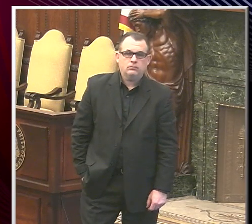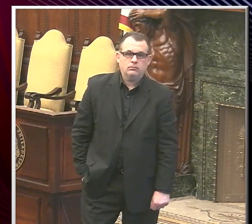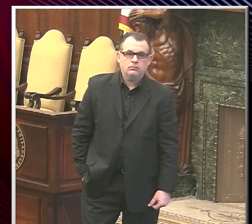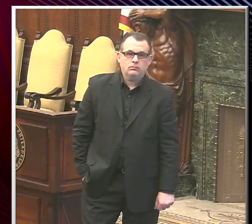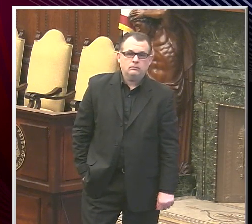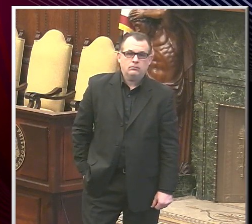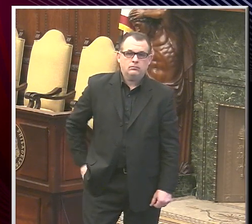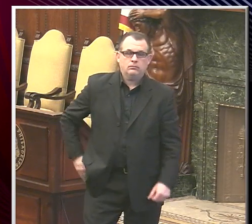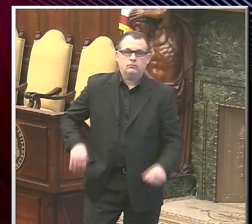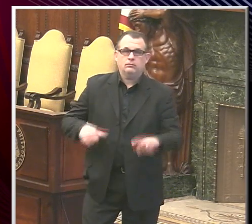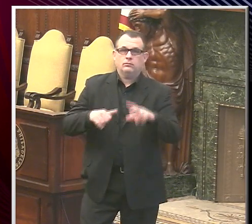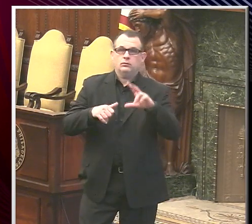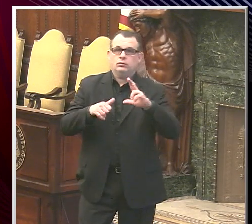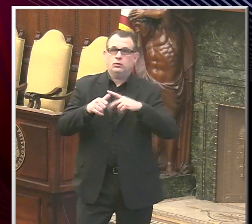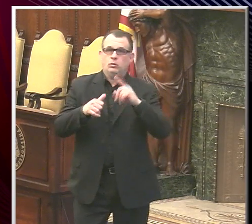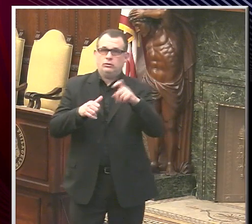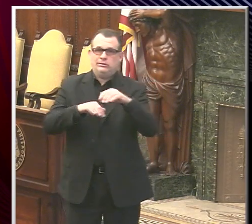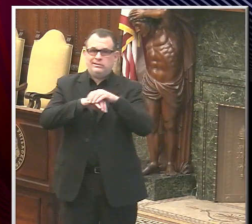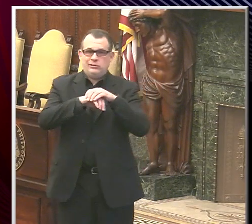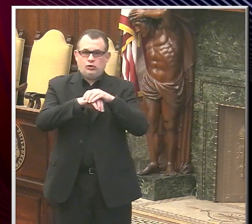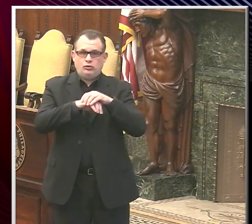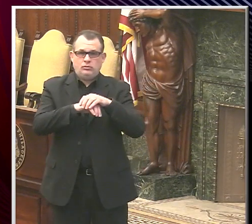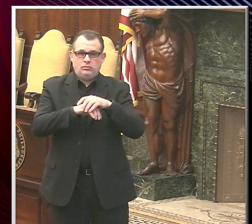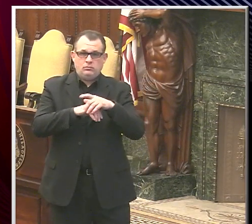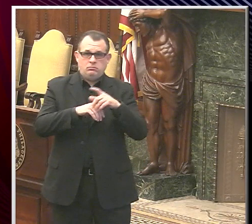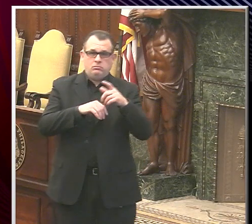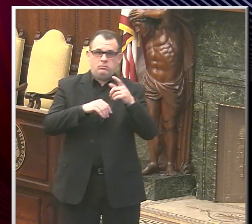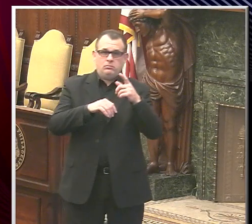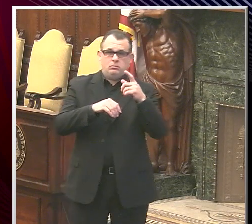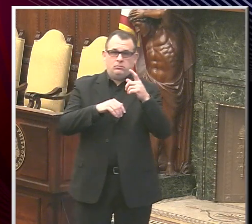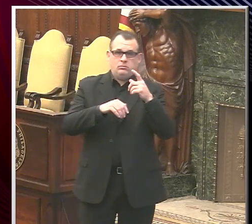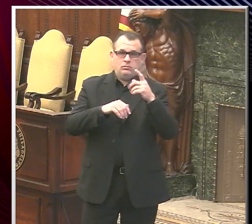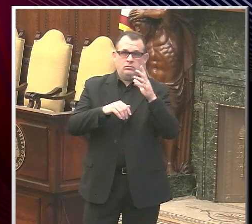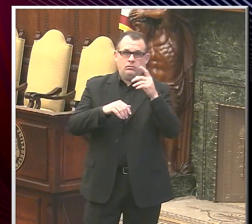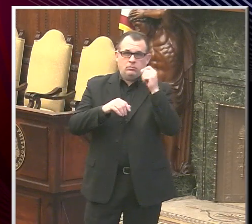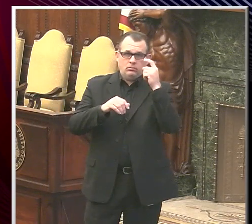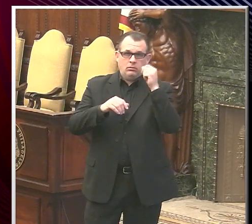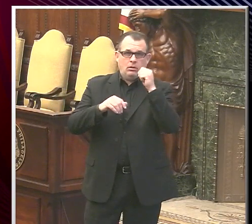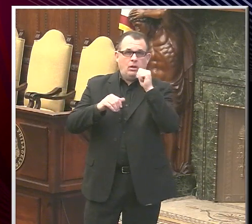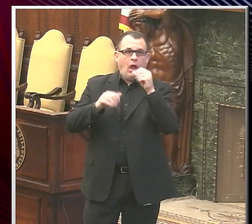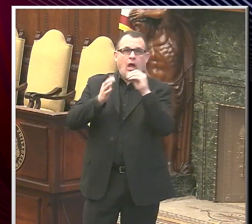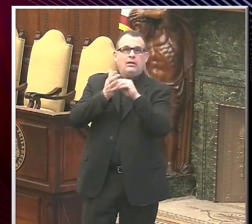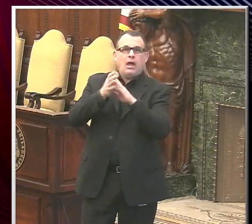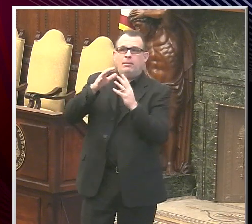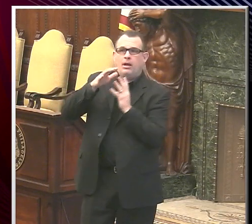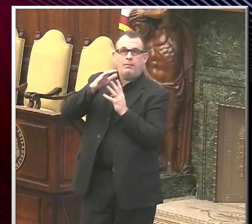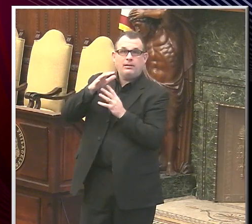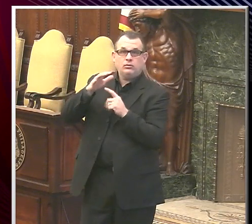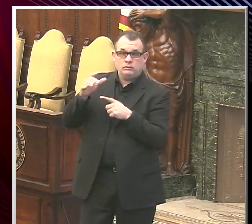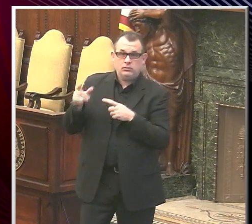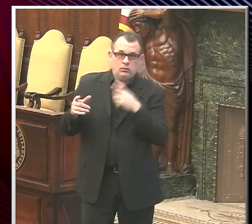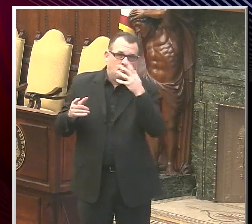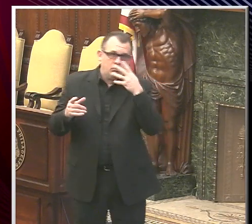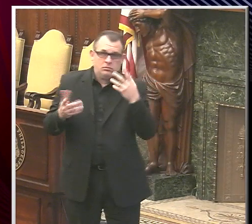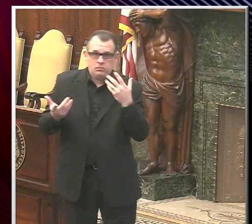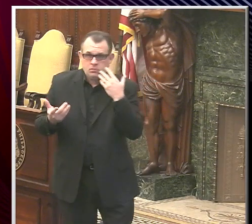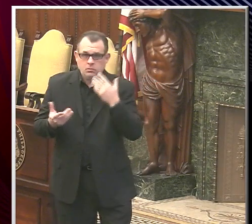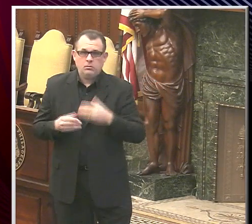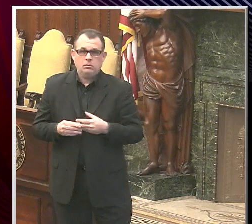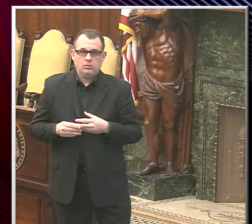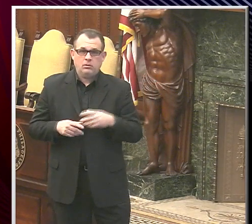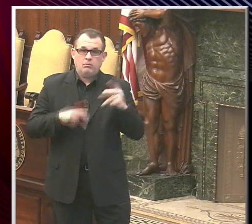third question has to deal with the undocumented immigrant community who's holding fears of signing up for